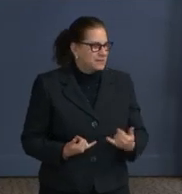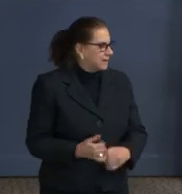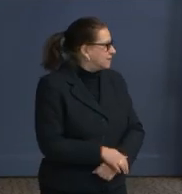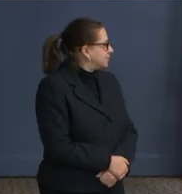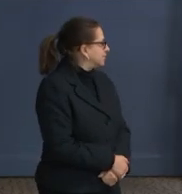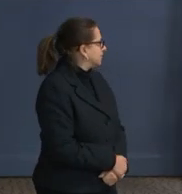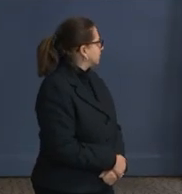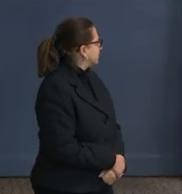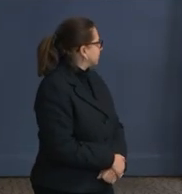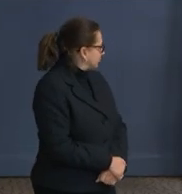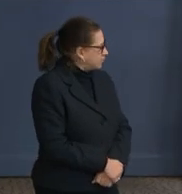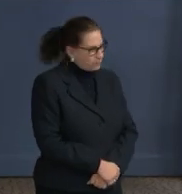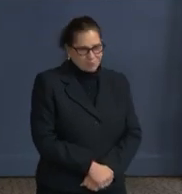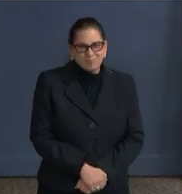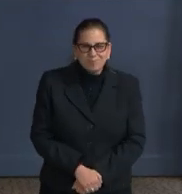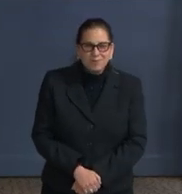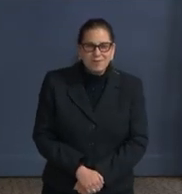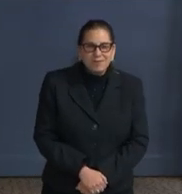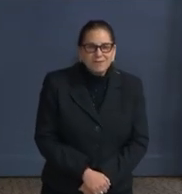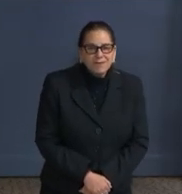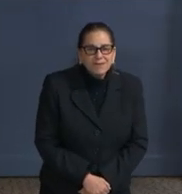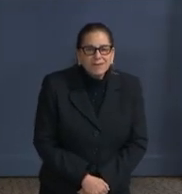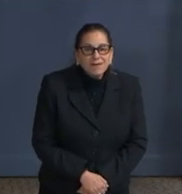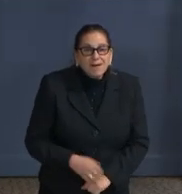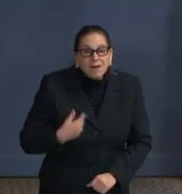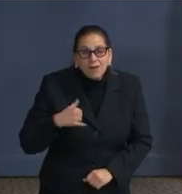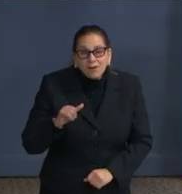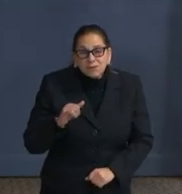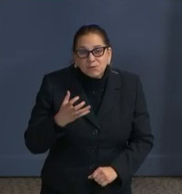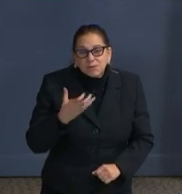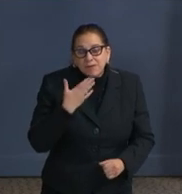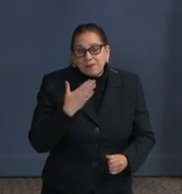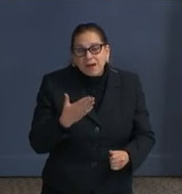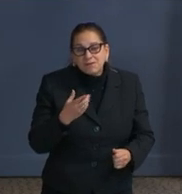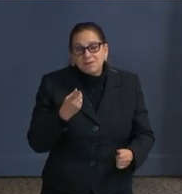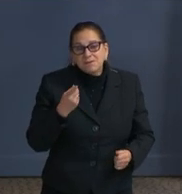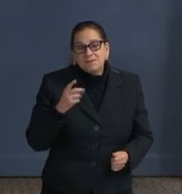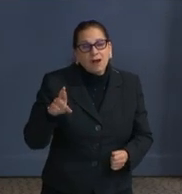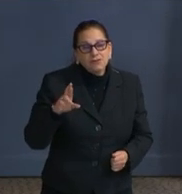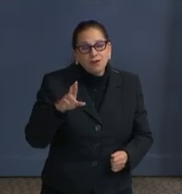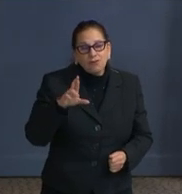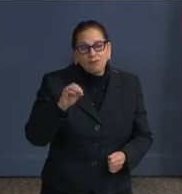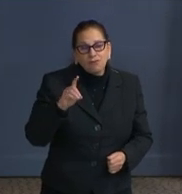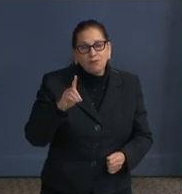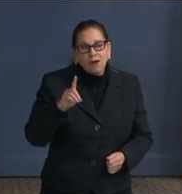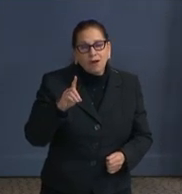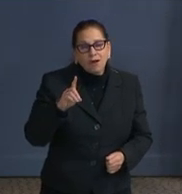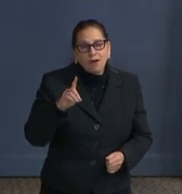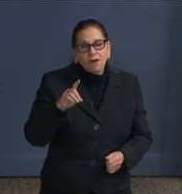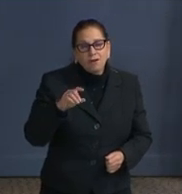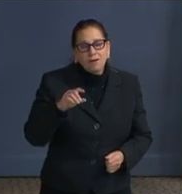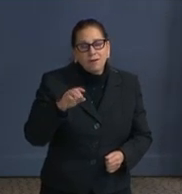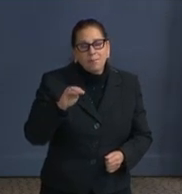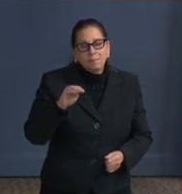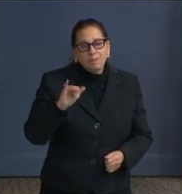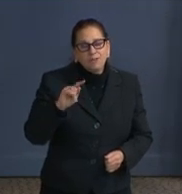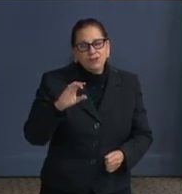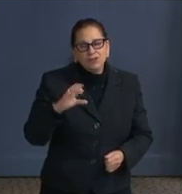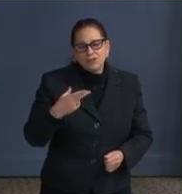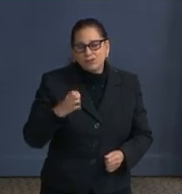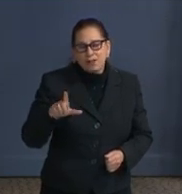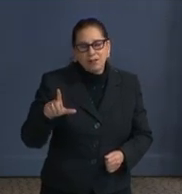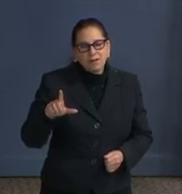also want to thank Dr. Roger Mitchell for everything he has done for both